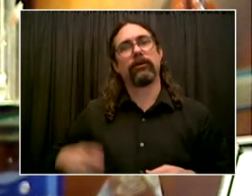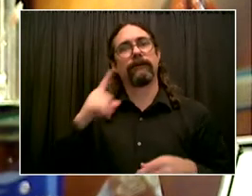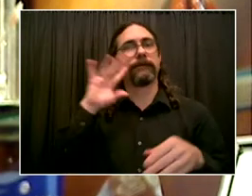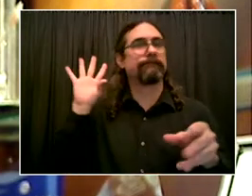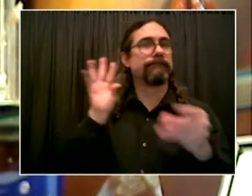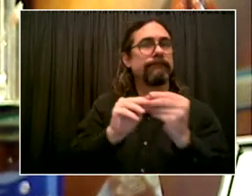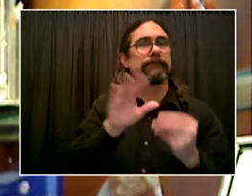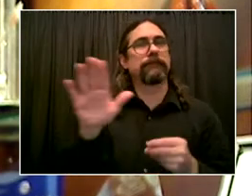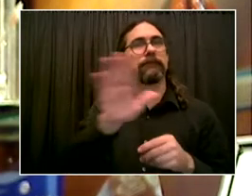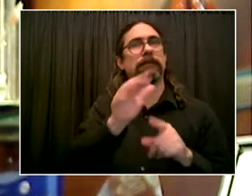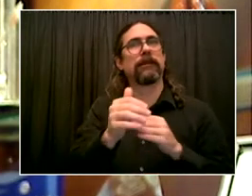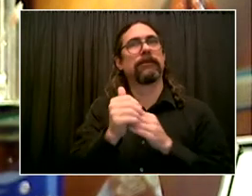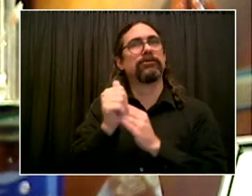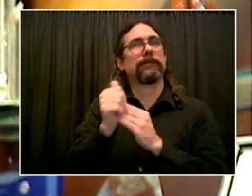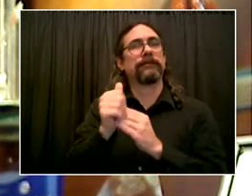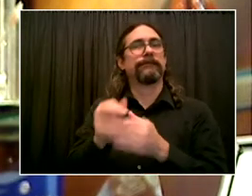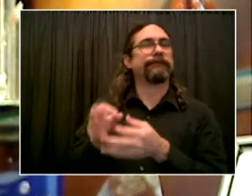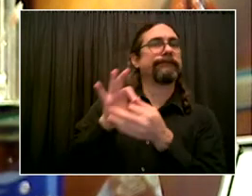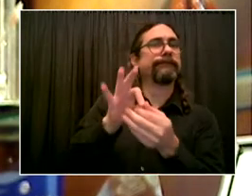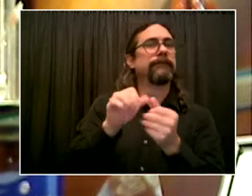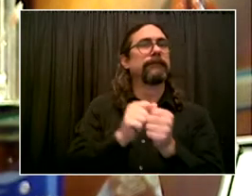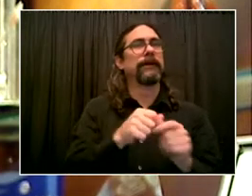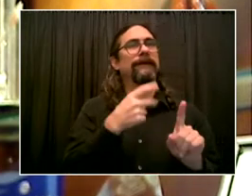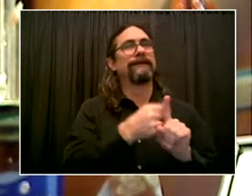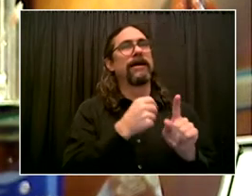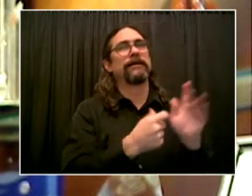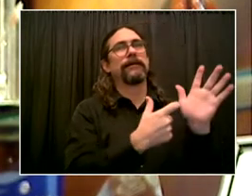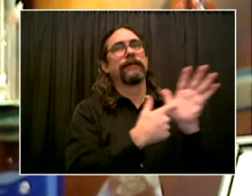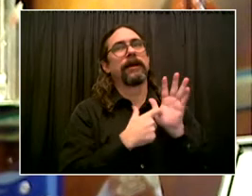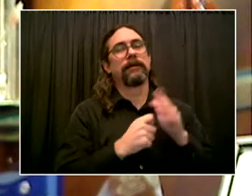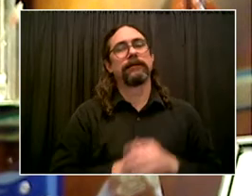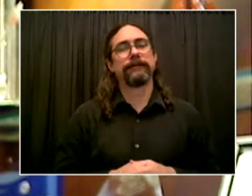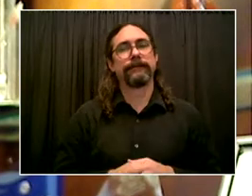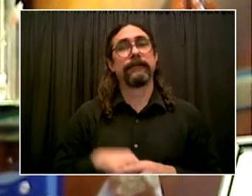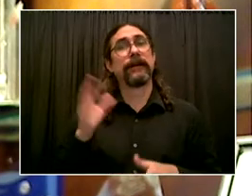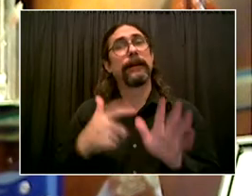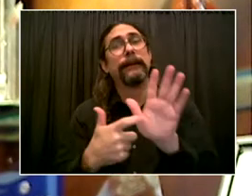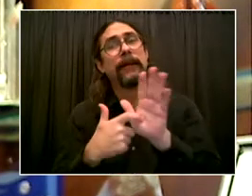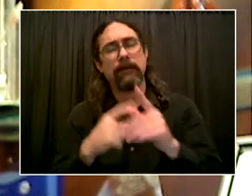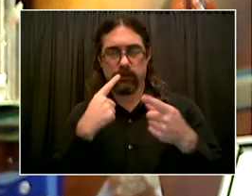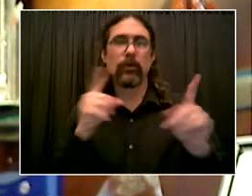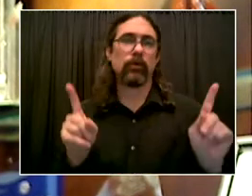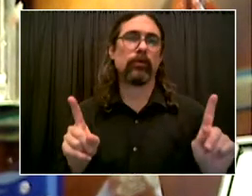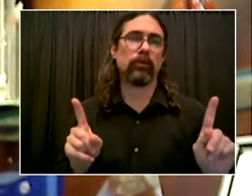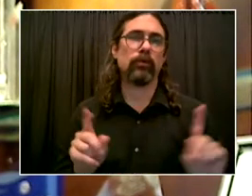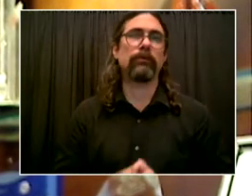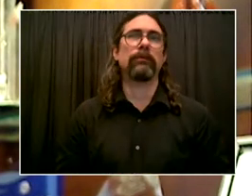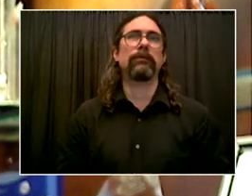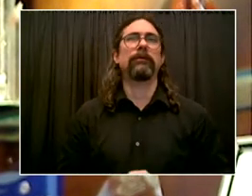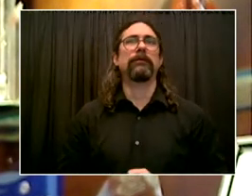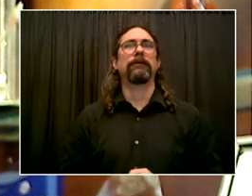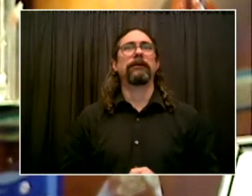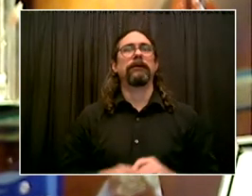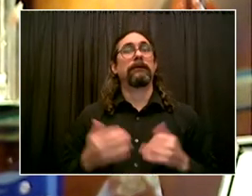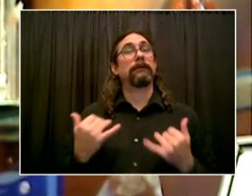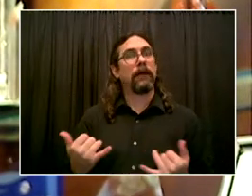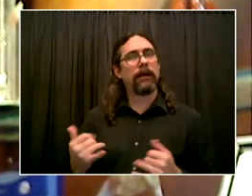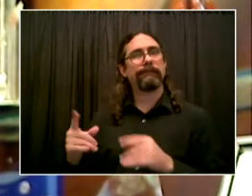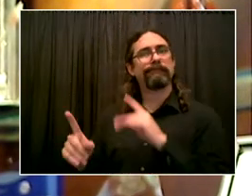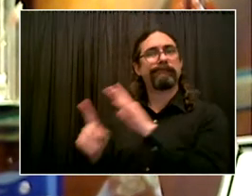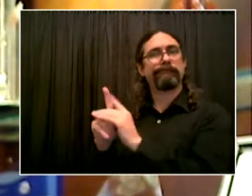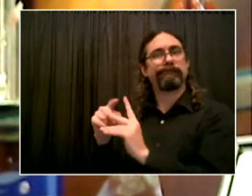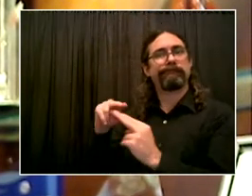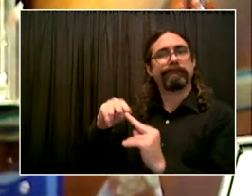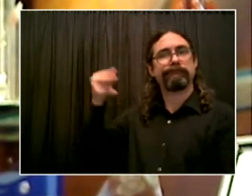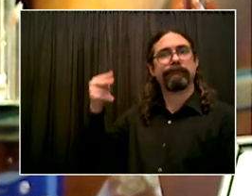this new variant, Omicron, we have to take these things very seriously. We don't have time